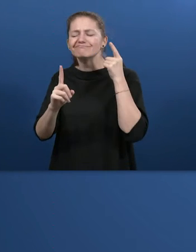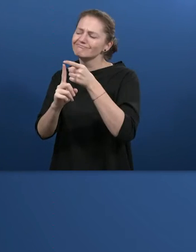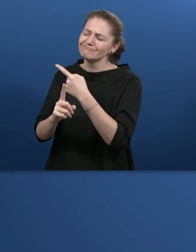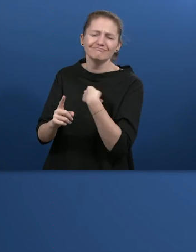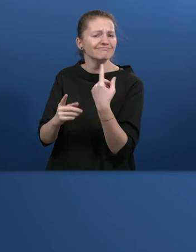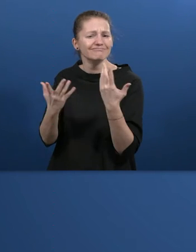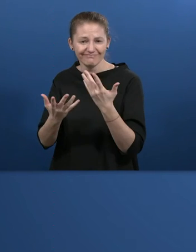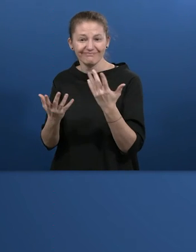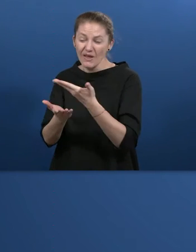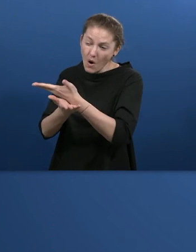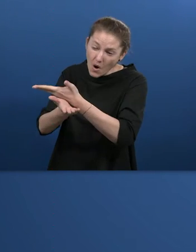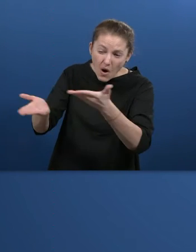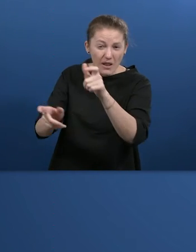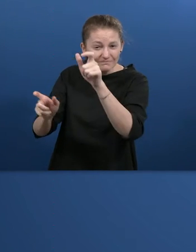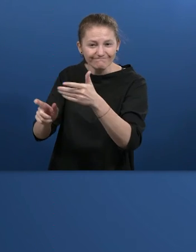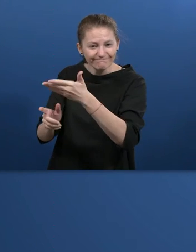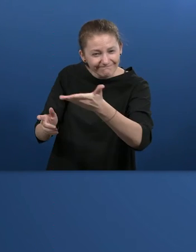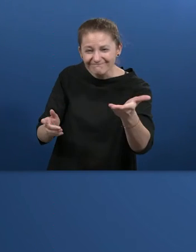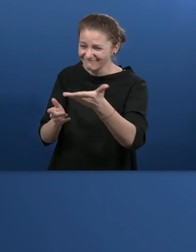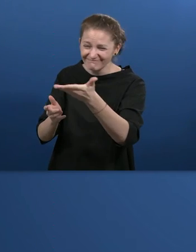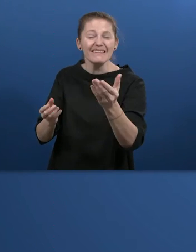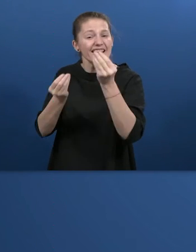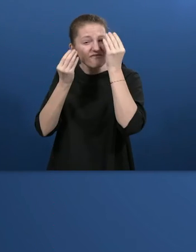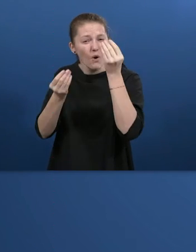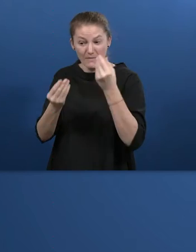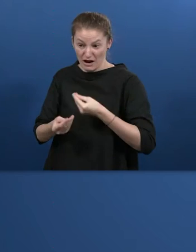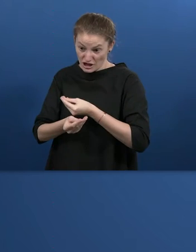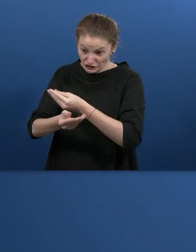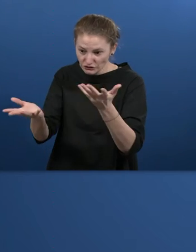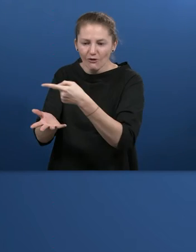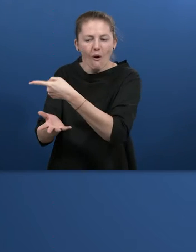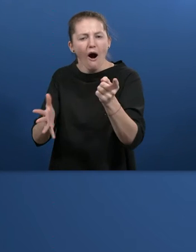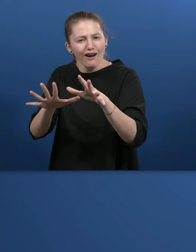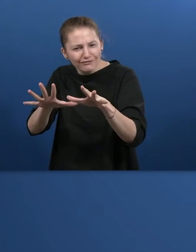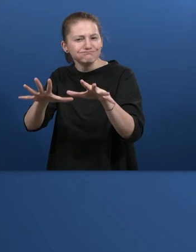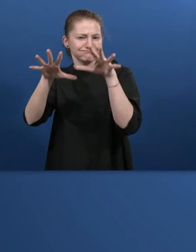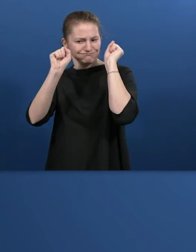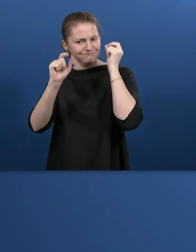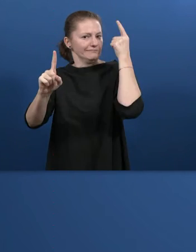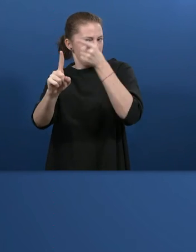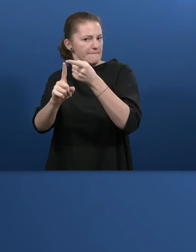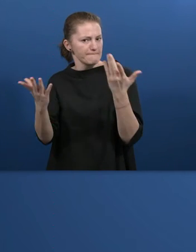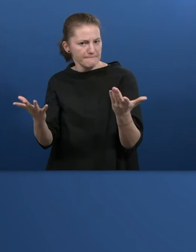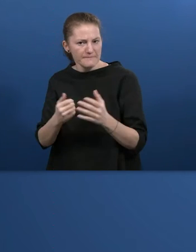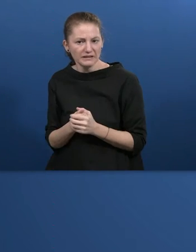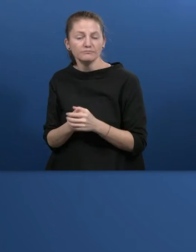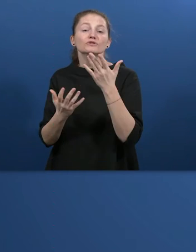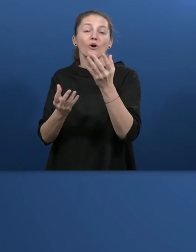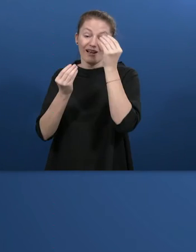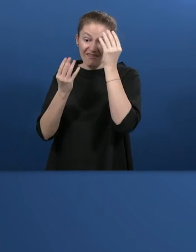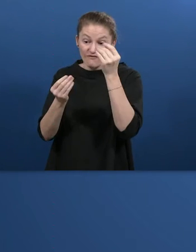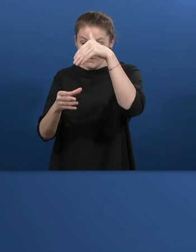everybody's goal is to provide information for everybody. Because information, communication is